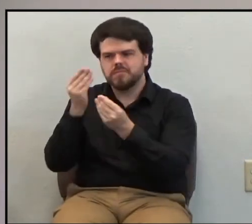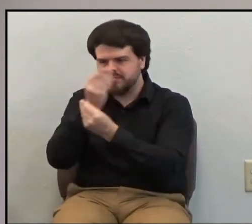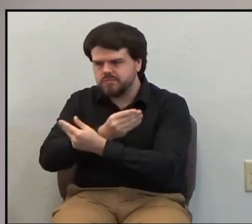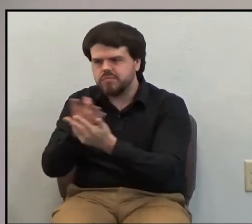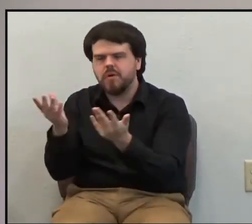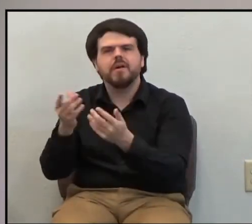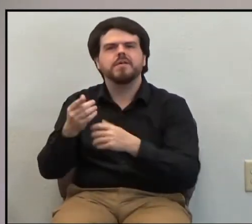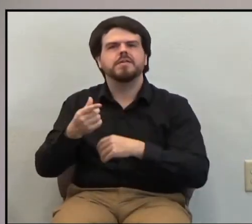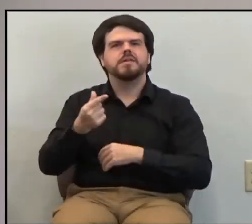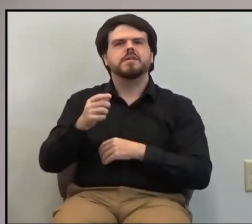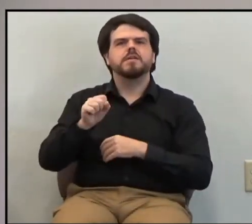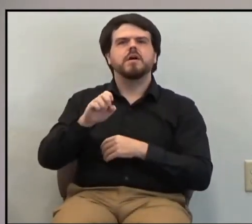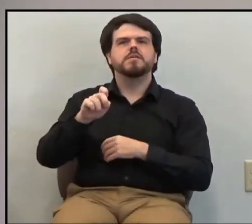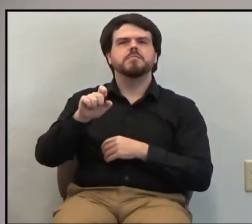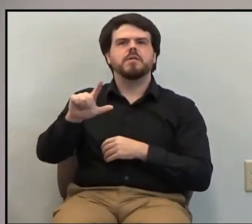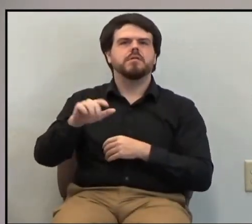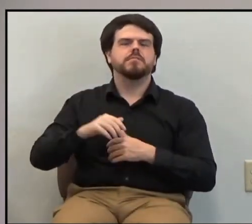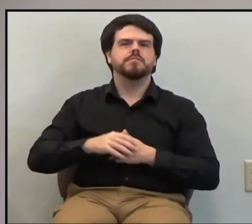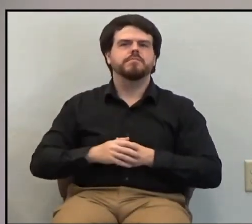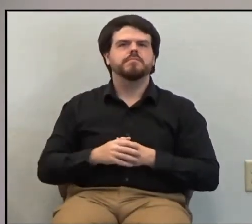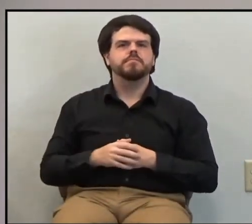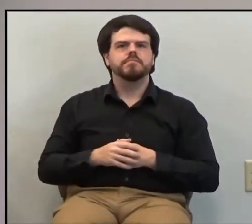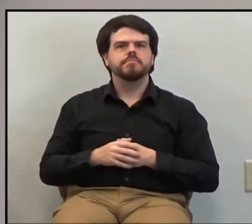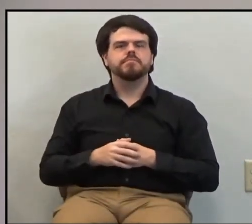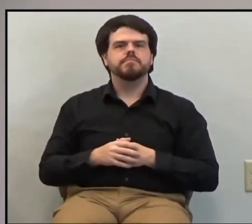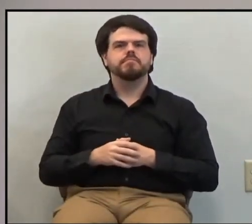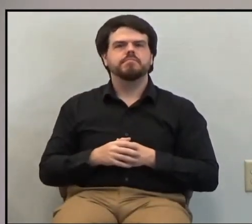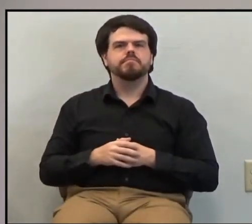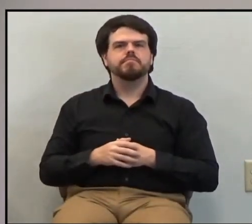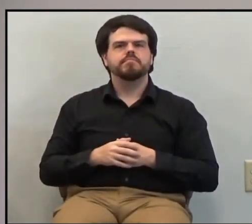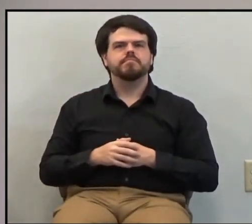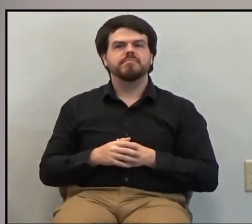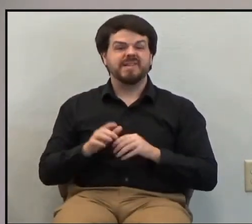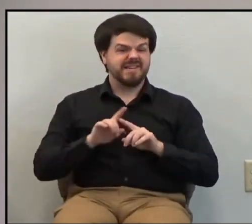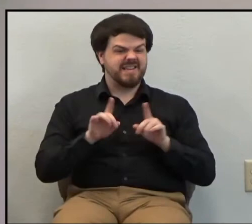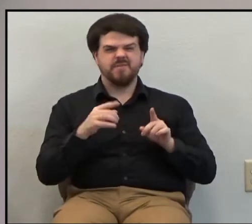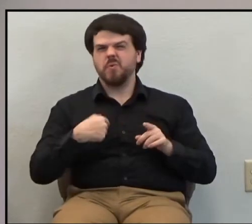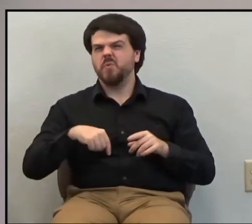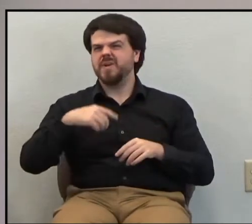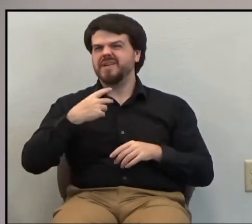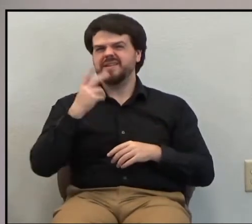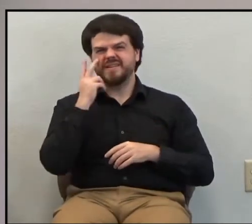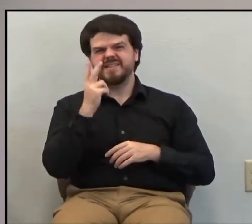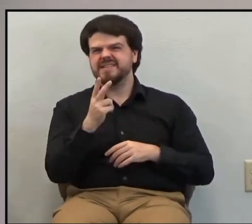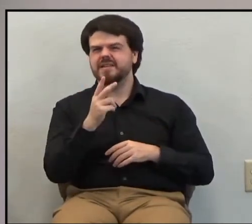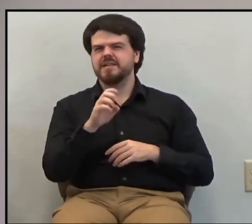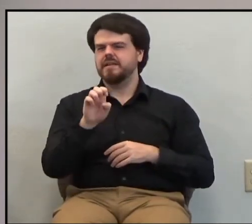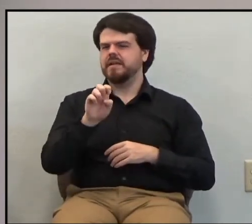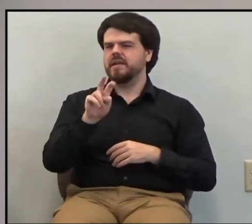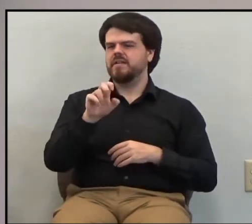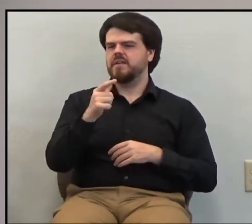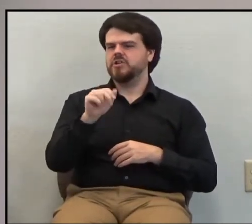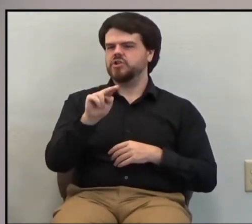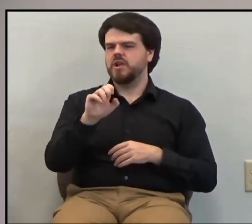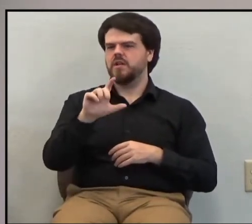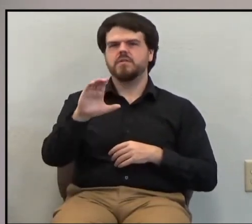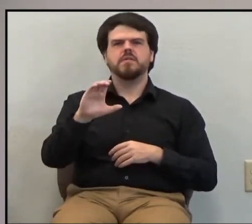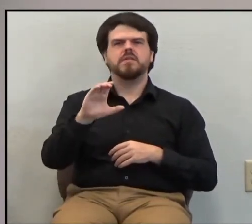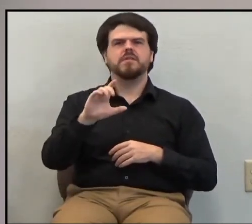This is what made him great. It's far different from what we see so much in the evangelical church today.